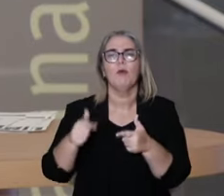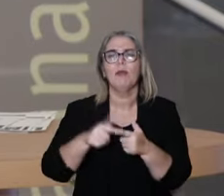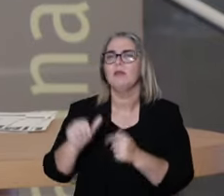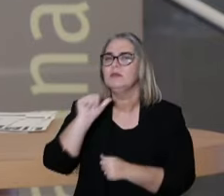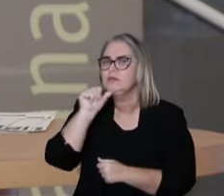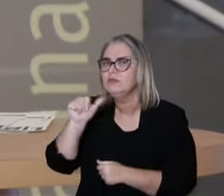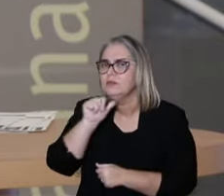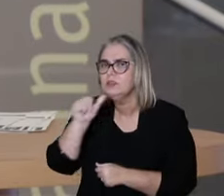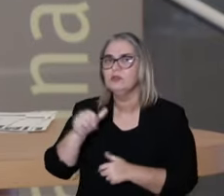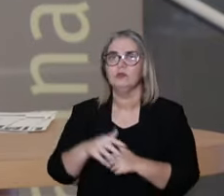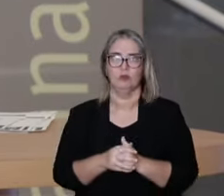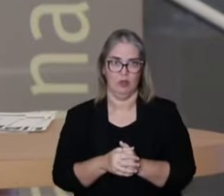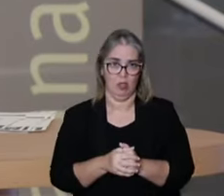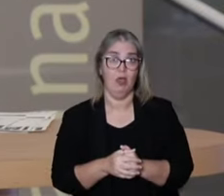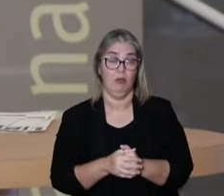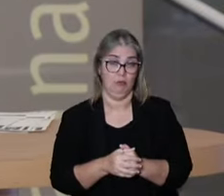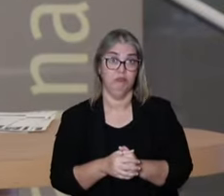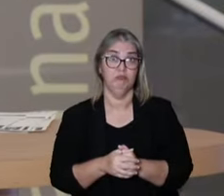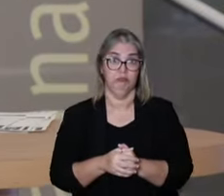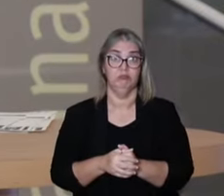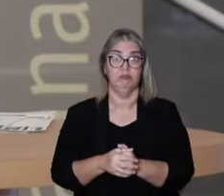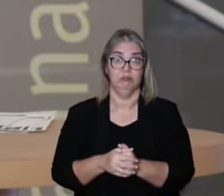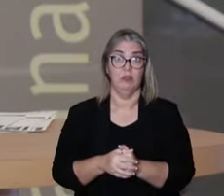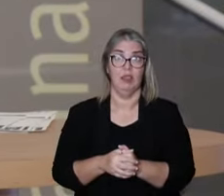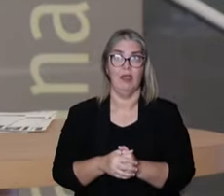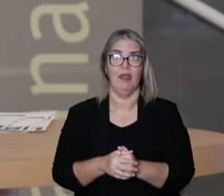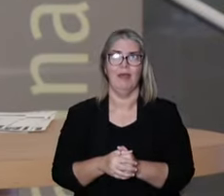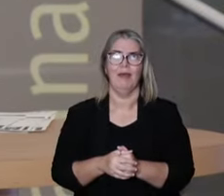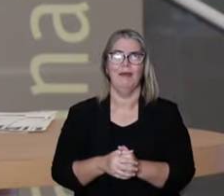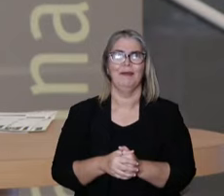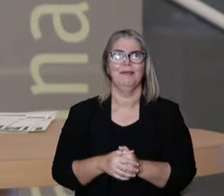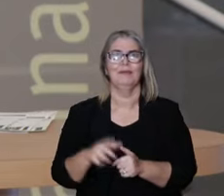problems regarding periods,